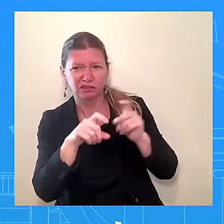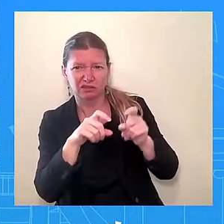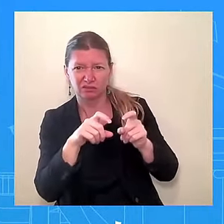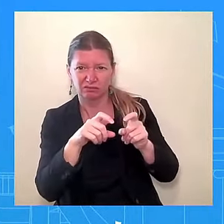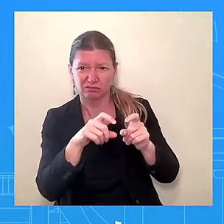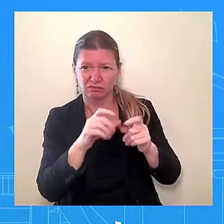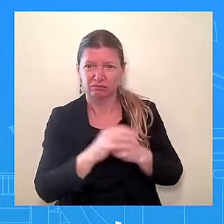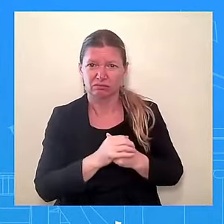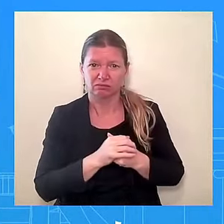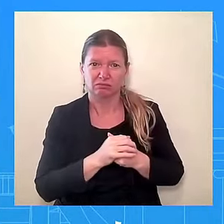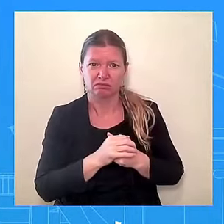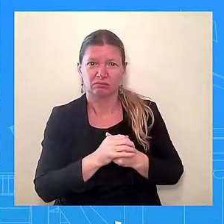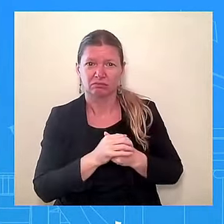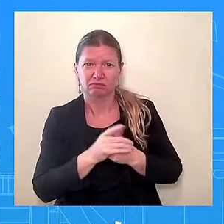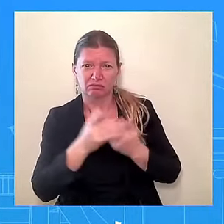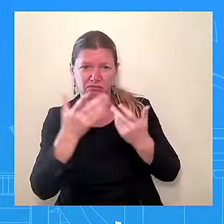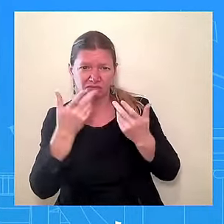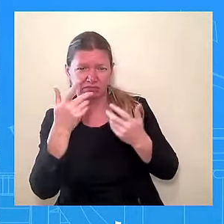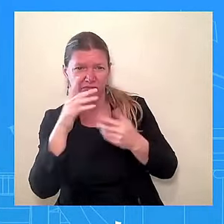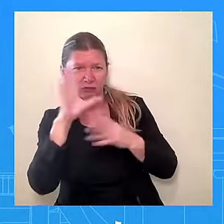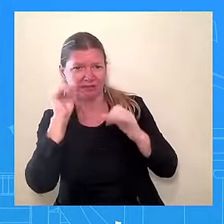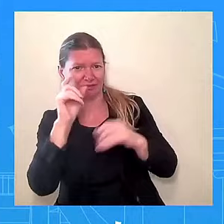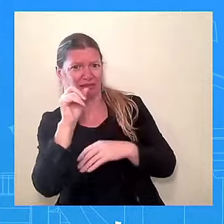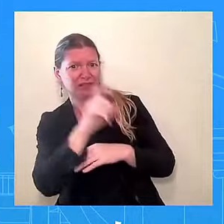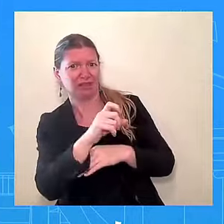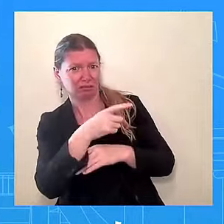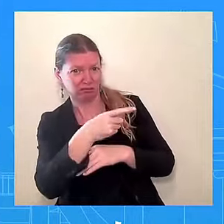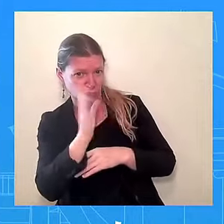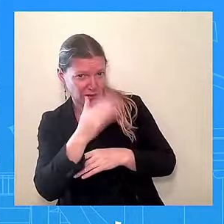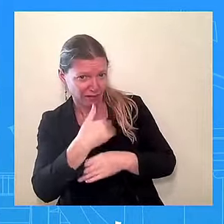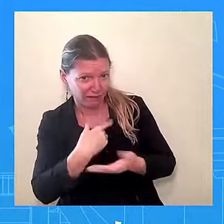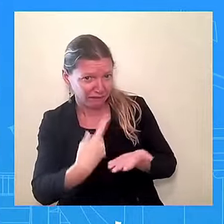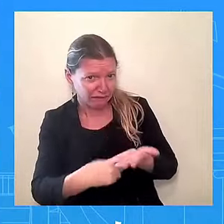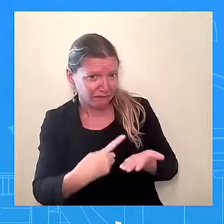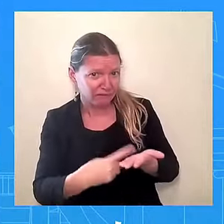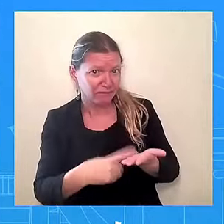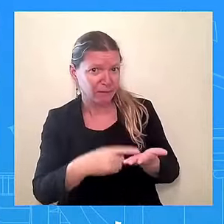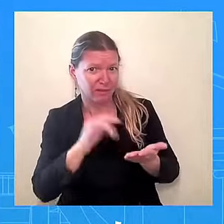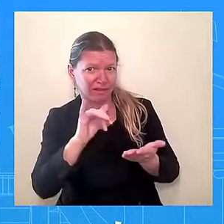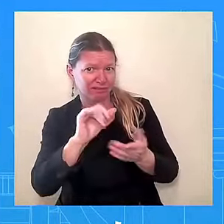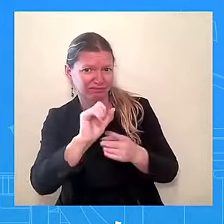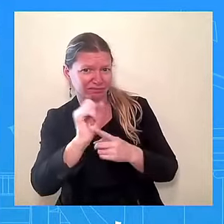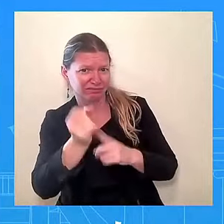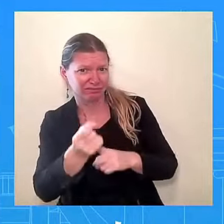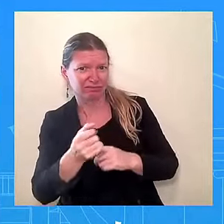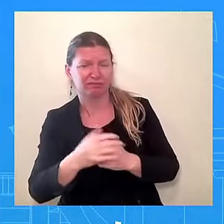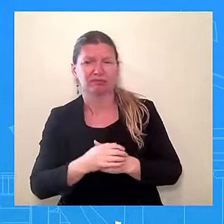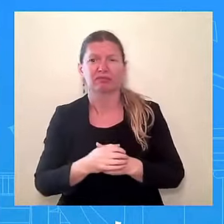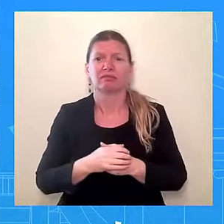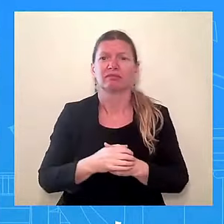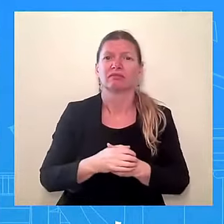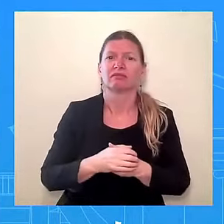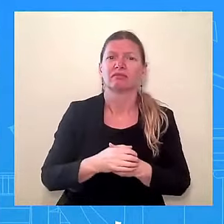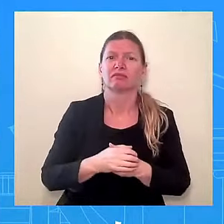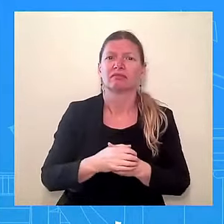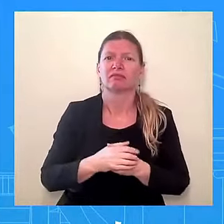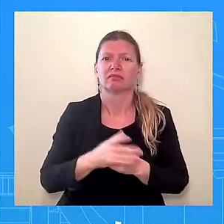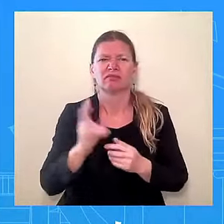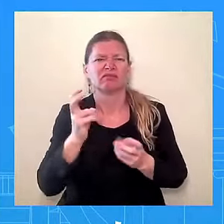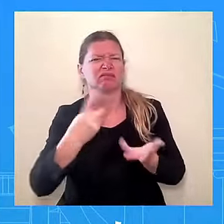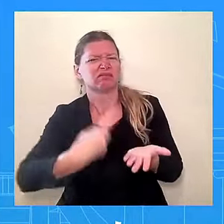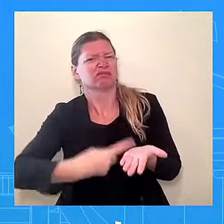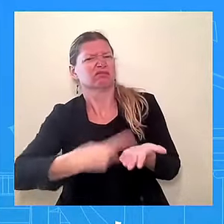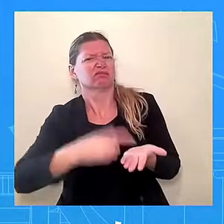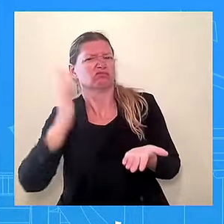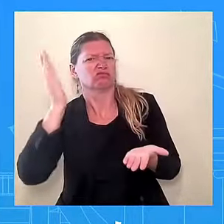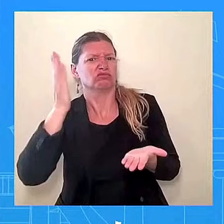her running mate. And he said, we'll talk. Is today that talk? Has it happened in the interim? I appreciate you